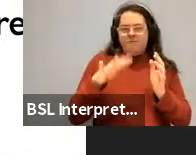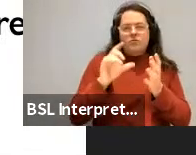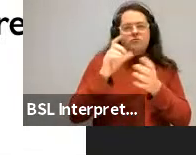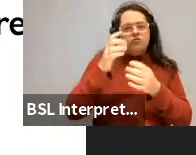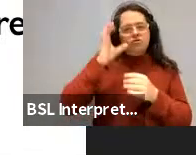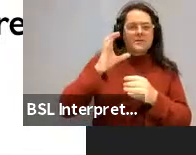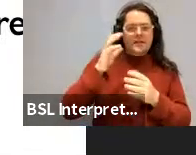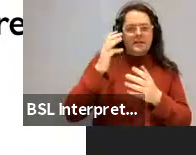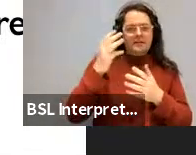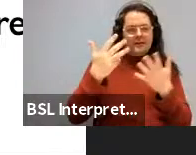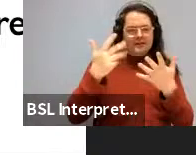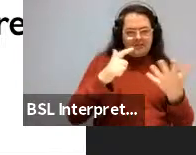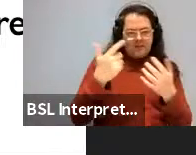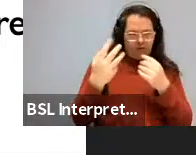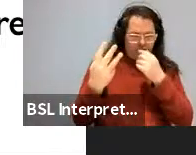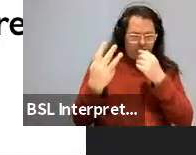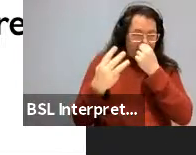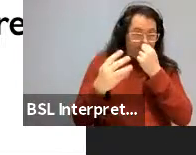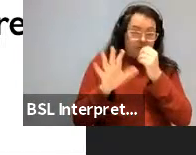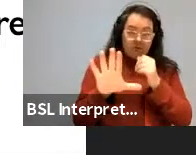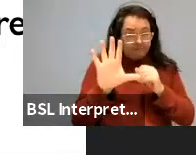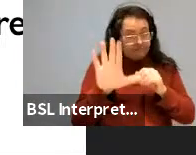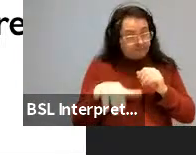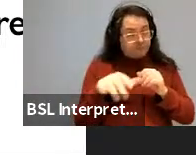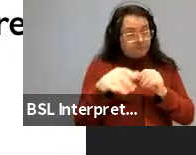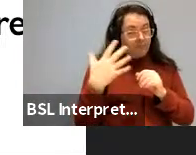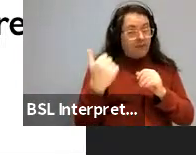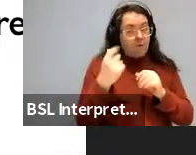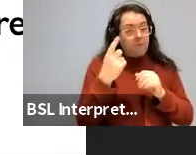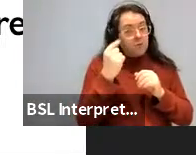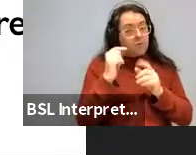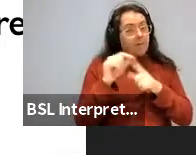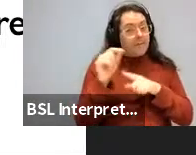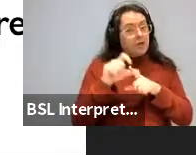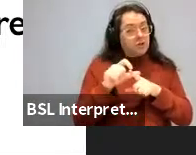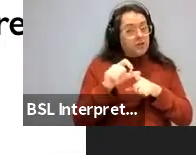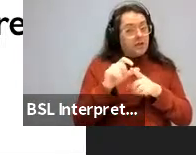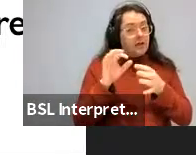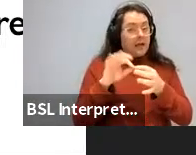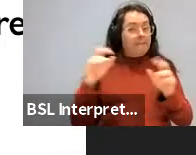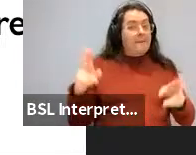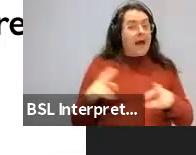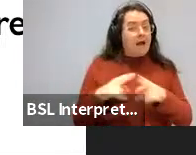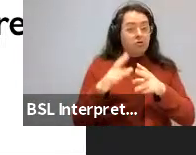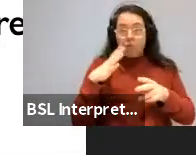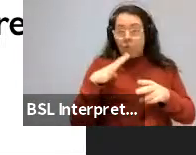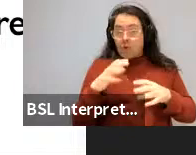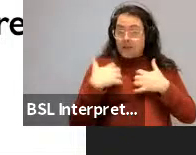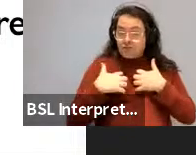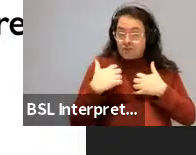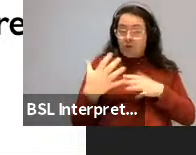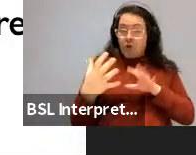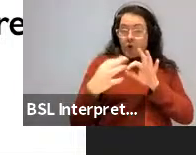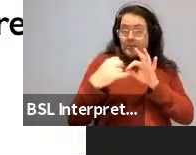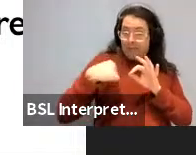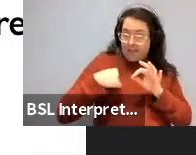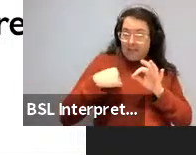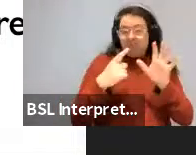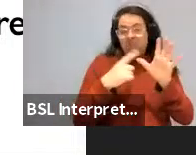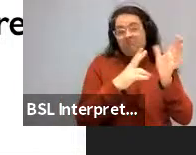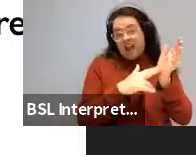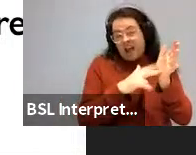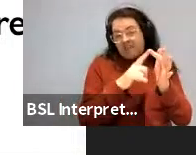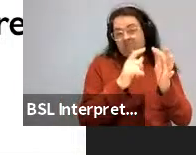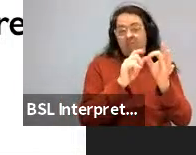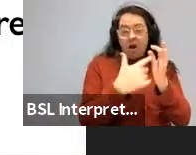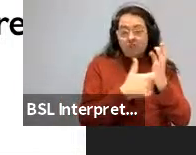a shout out here for a PhD student project at the University of Paris, which is going forward. Please contact me or Ann or Barbara for more information. If you,